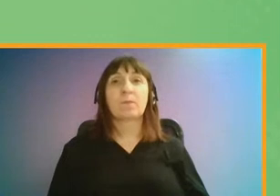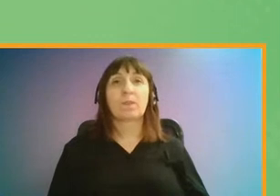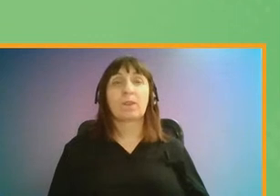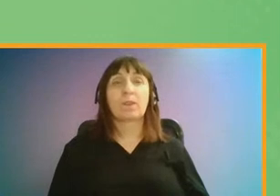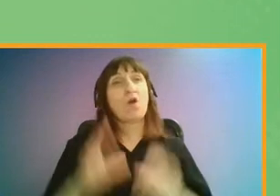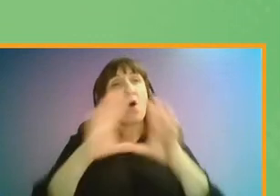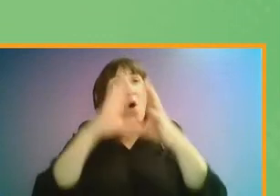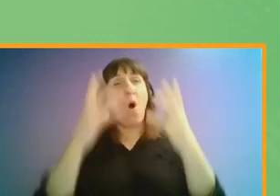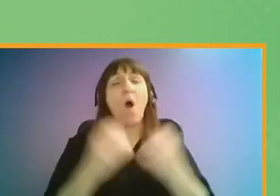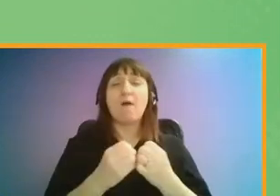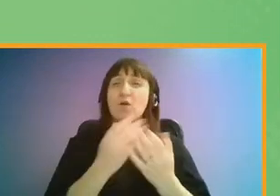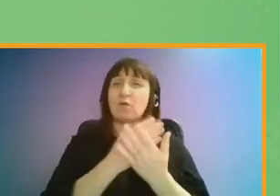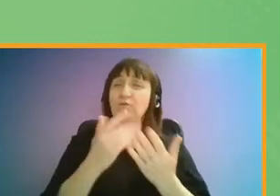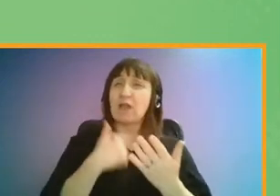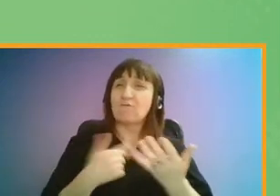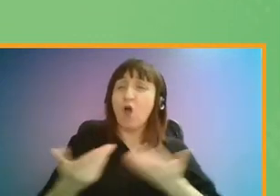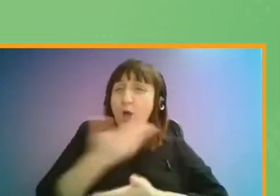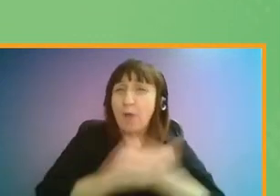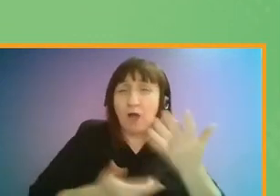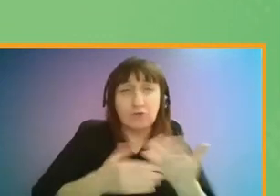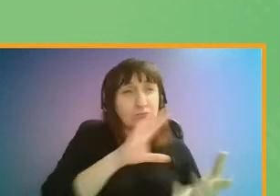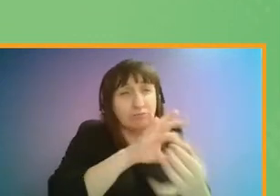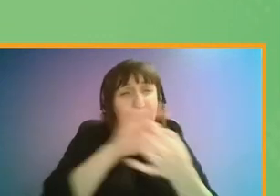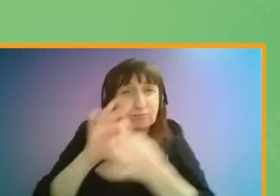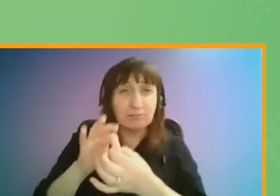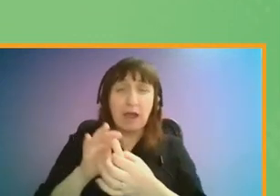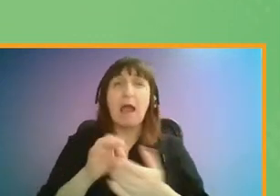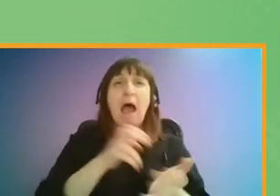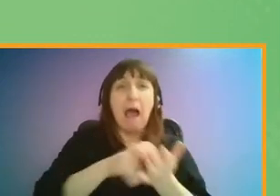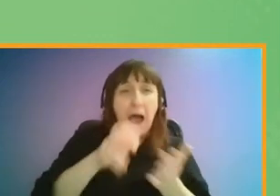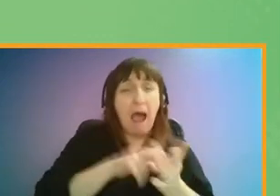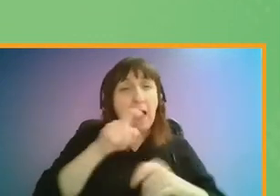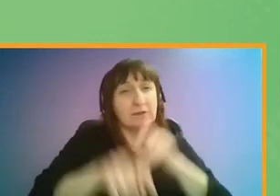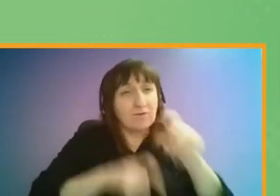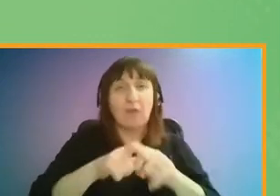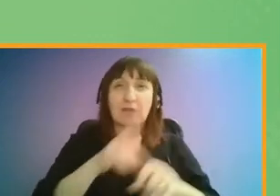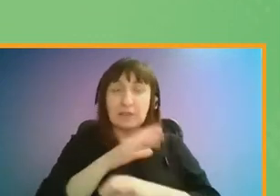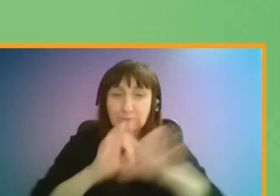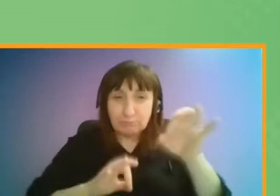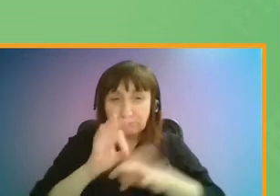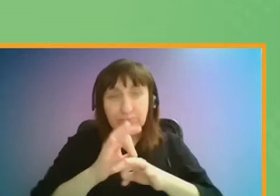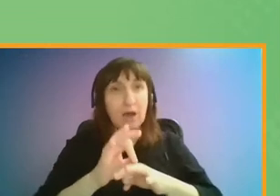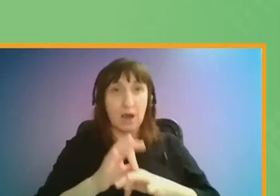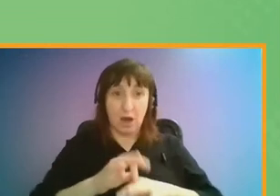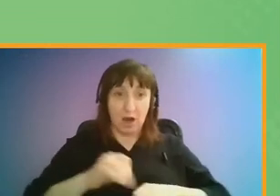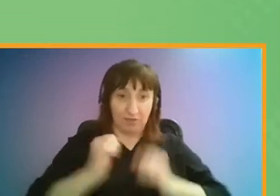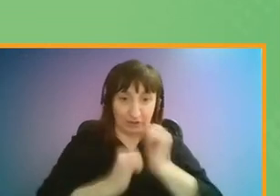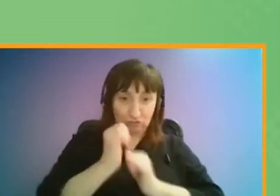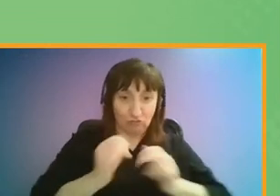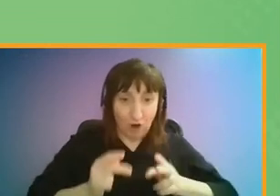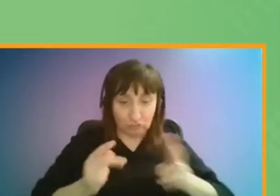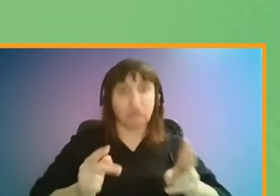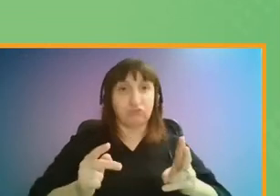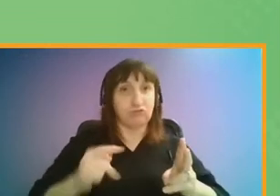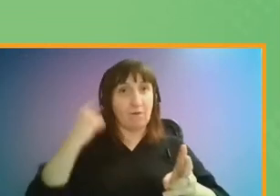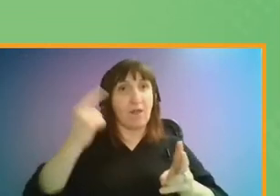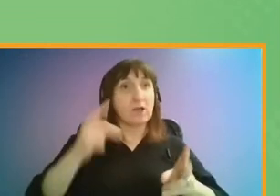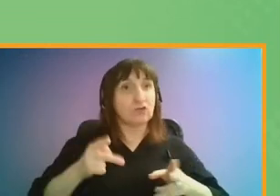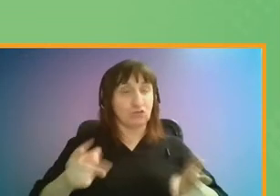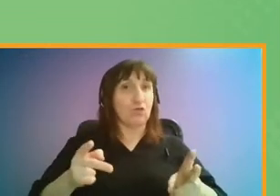Overall, what was clear from our discussions is that active travel needs to be prioritised when designing and planning the physical infrastructure of London streets.